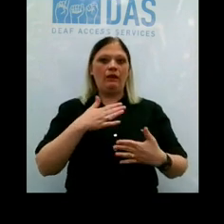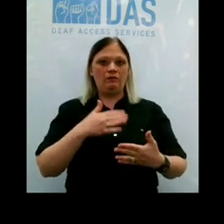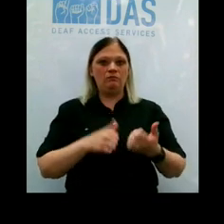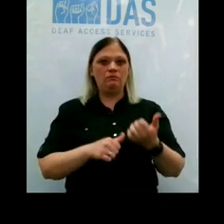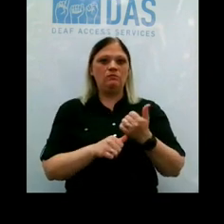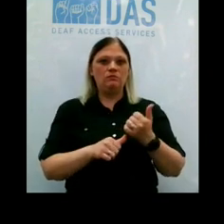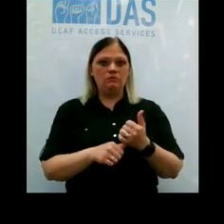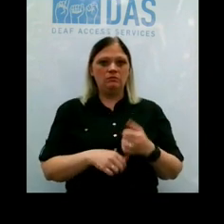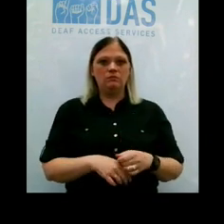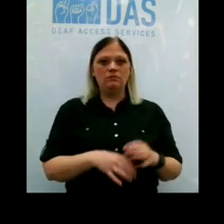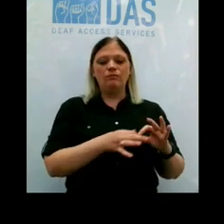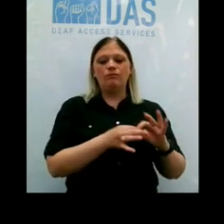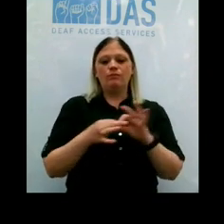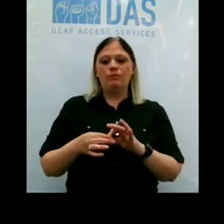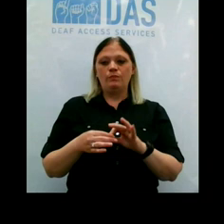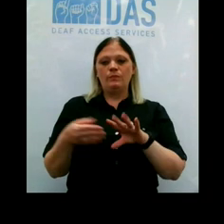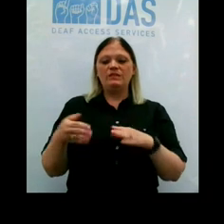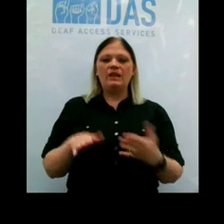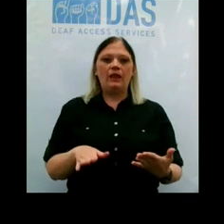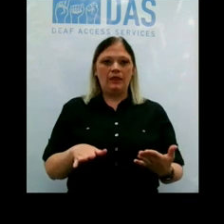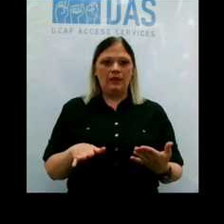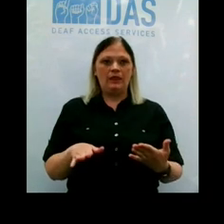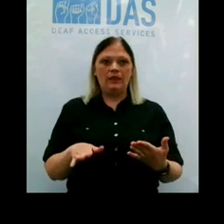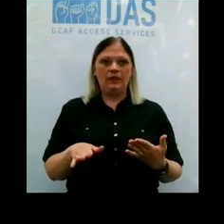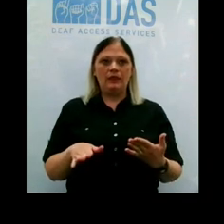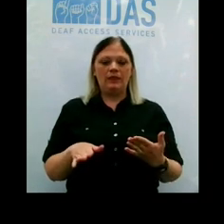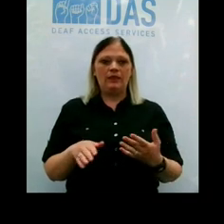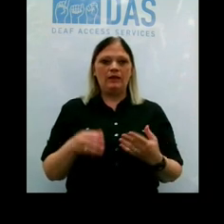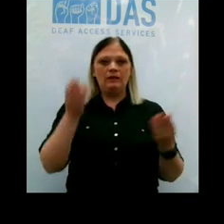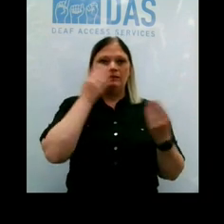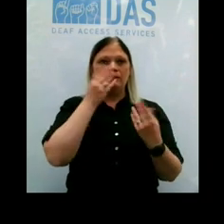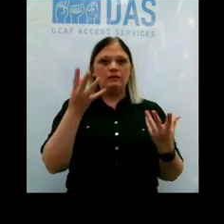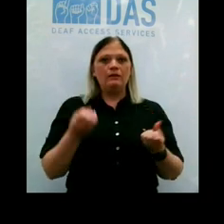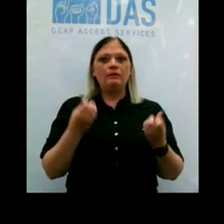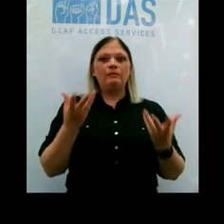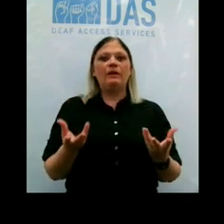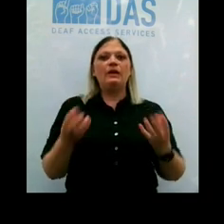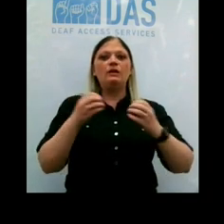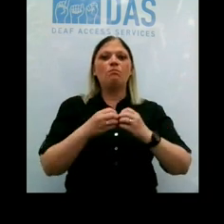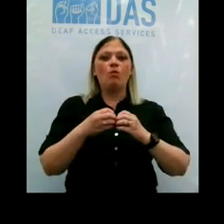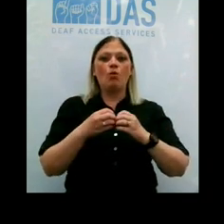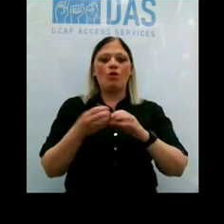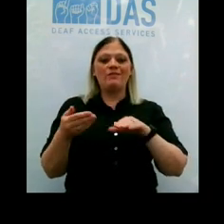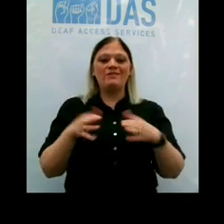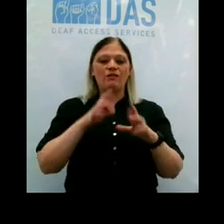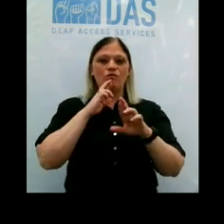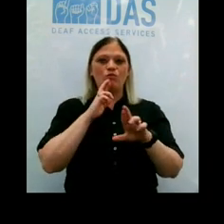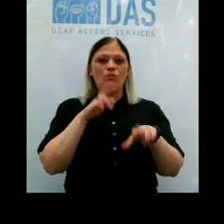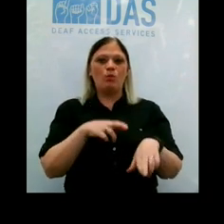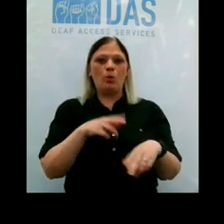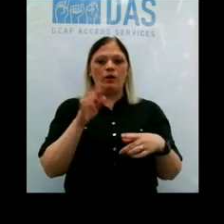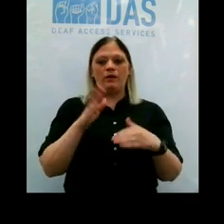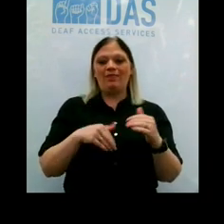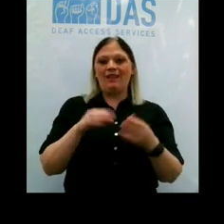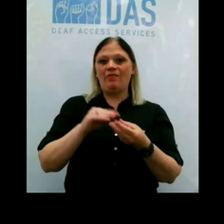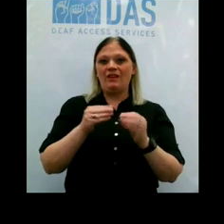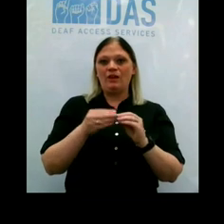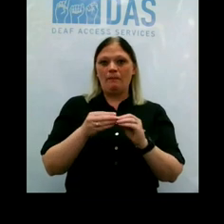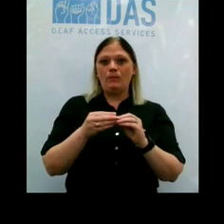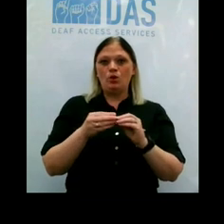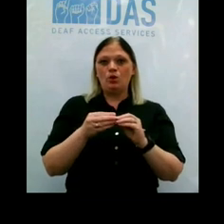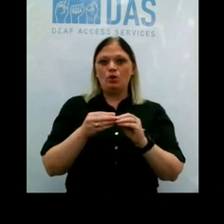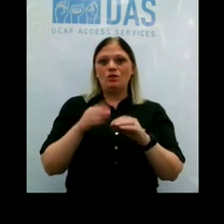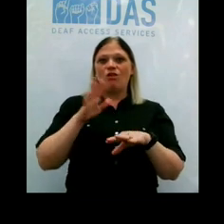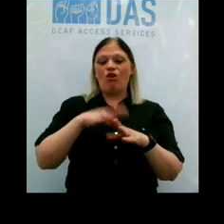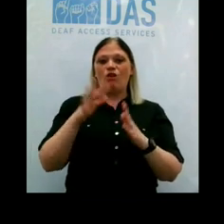And then in terms of the deaths, I want to point out that we've had many, many more deaths reported than the numbers depicted in this graph. So